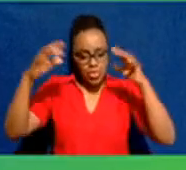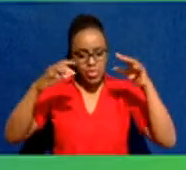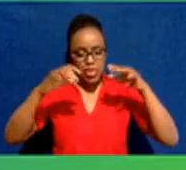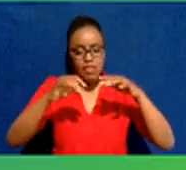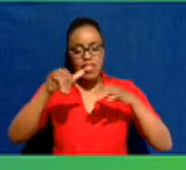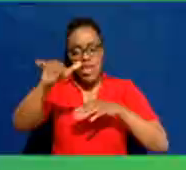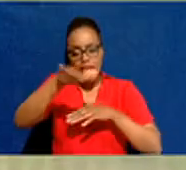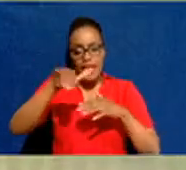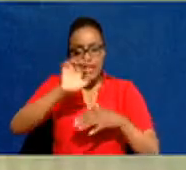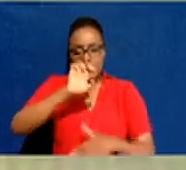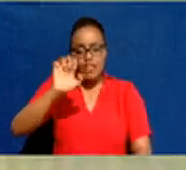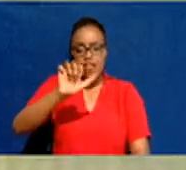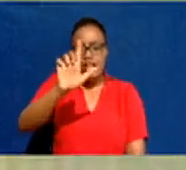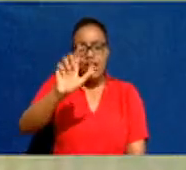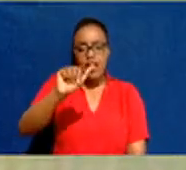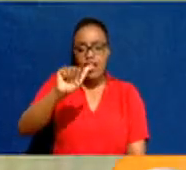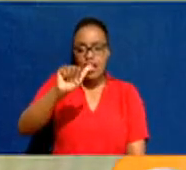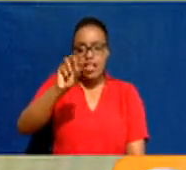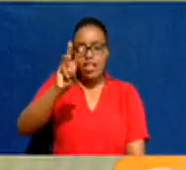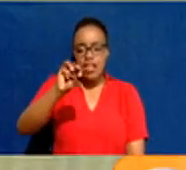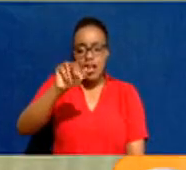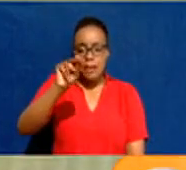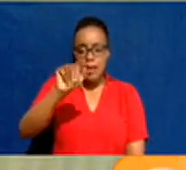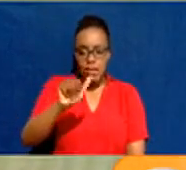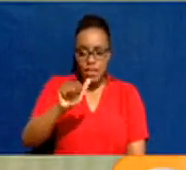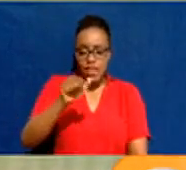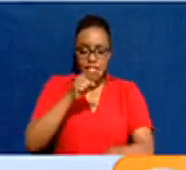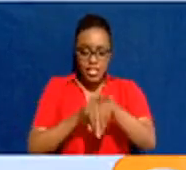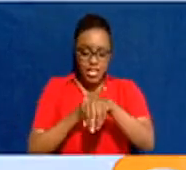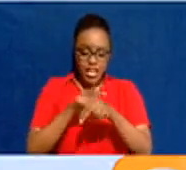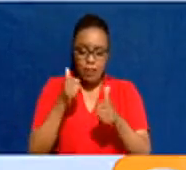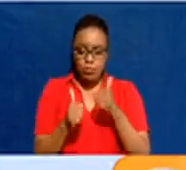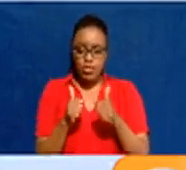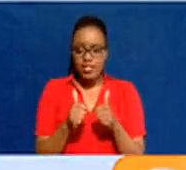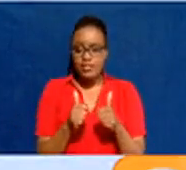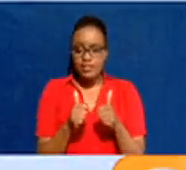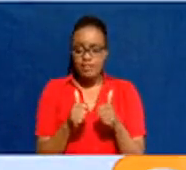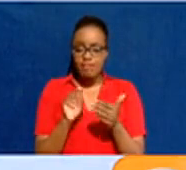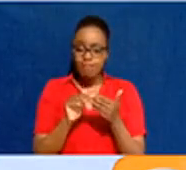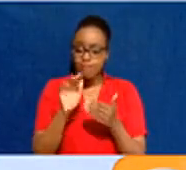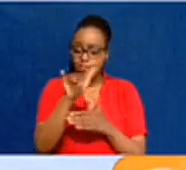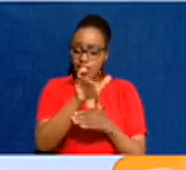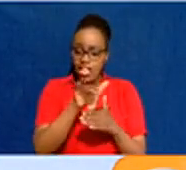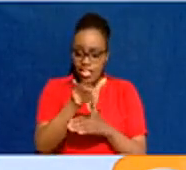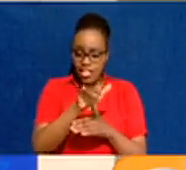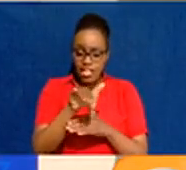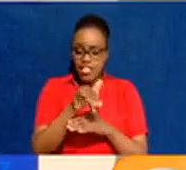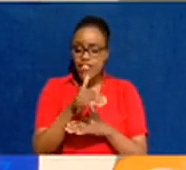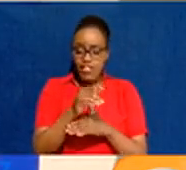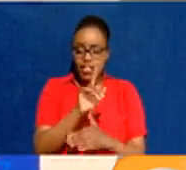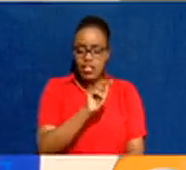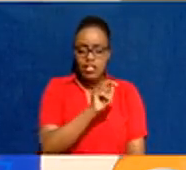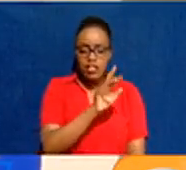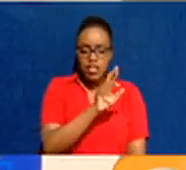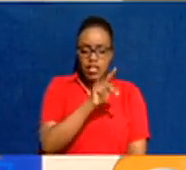Africa. So La Nina is an event where most parts of the tropical Pacific